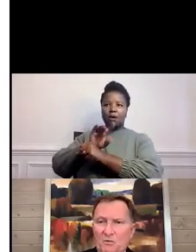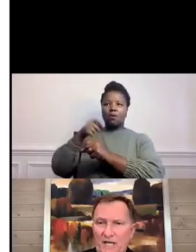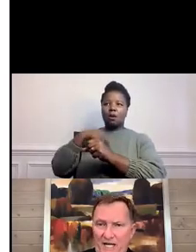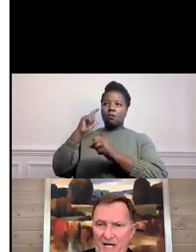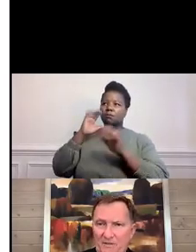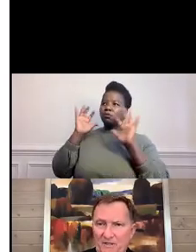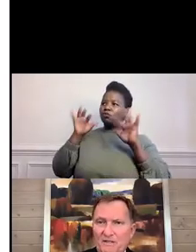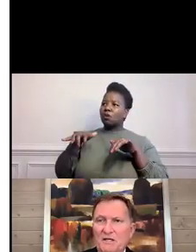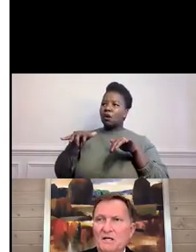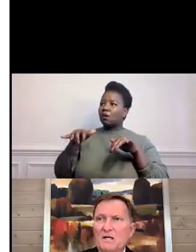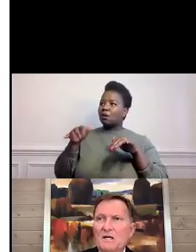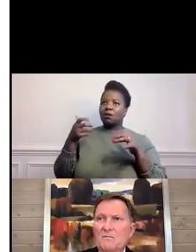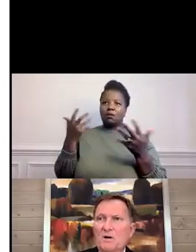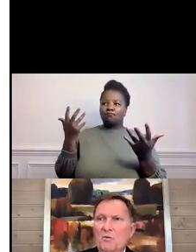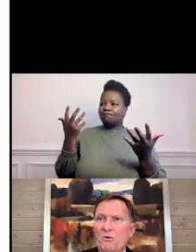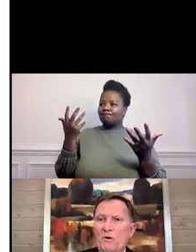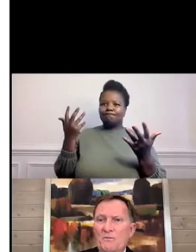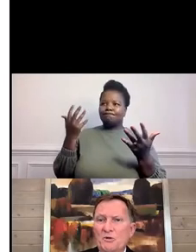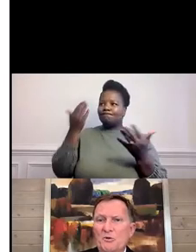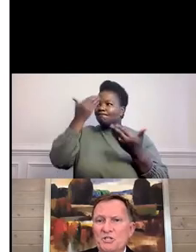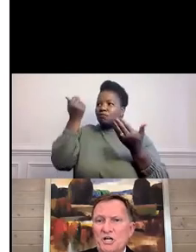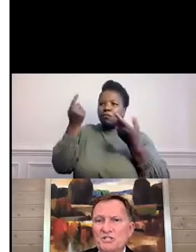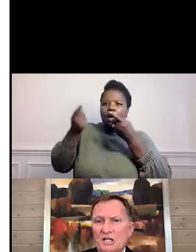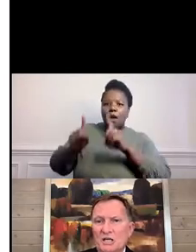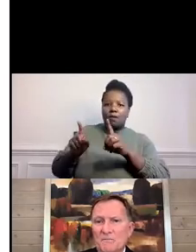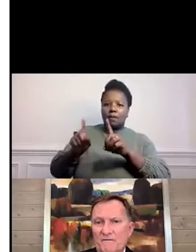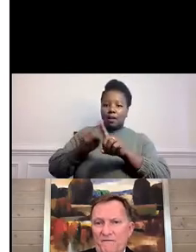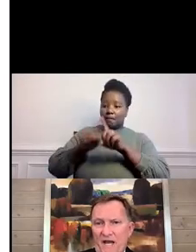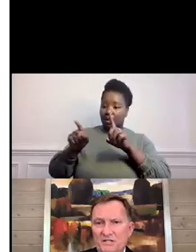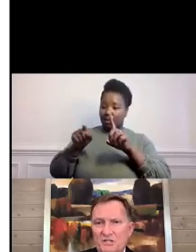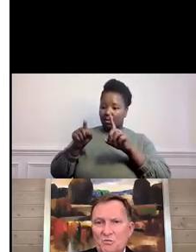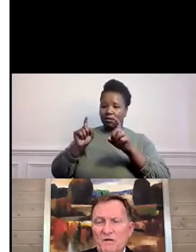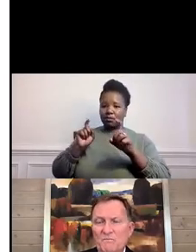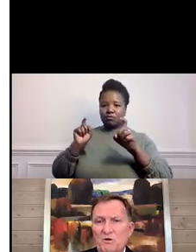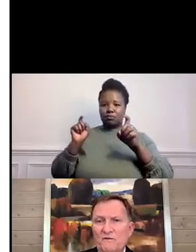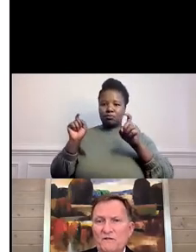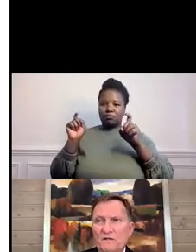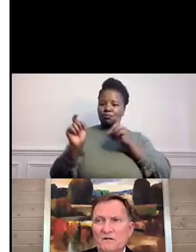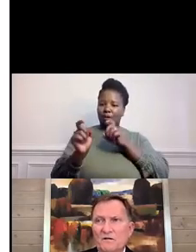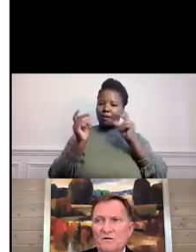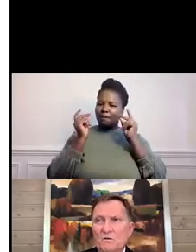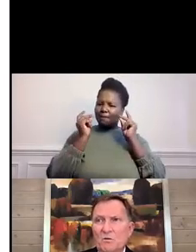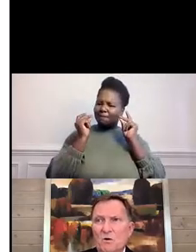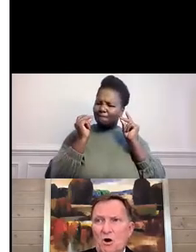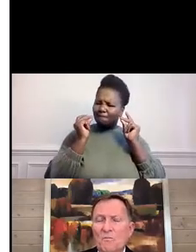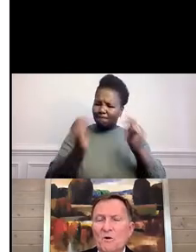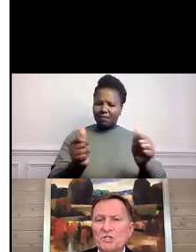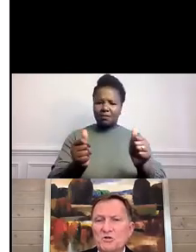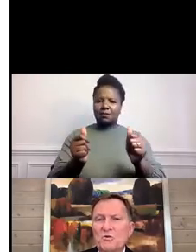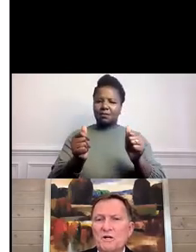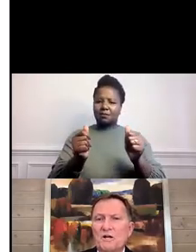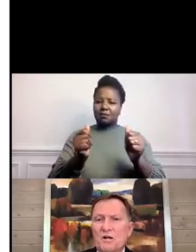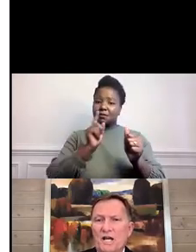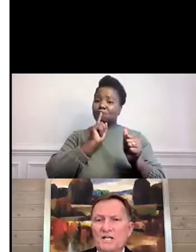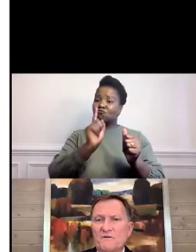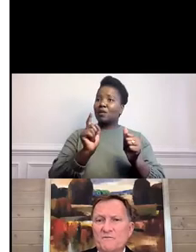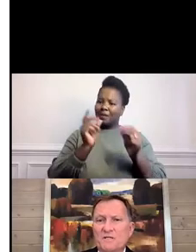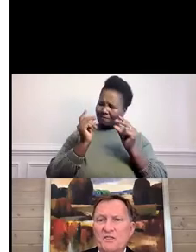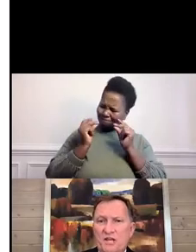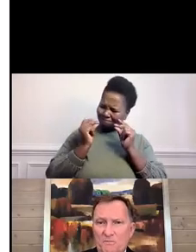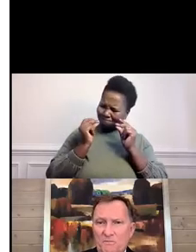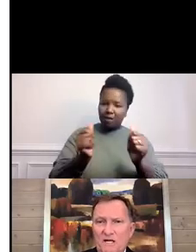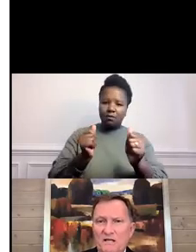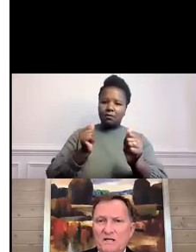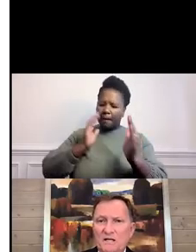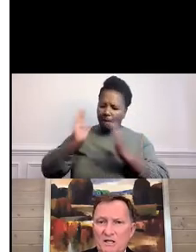that happened. But we were able to adjust a little bit faster. We moved almost 200 clients from